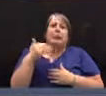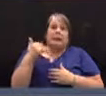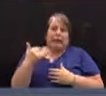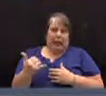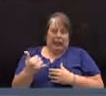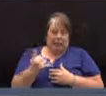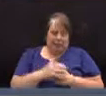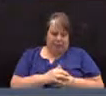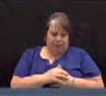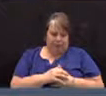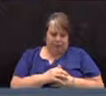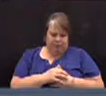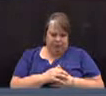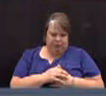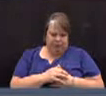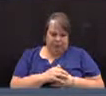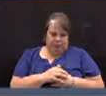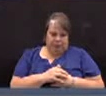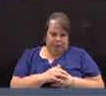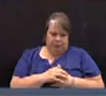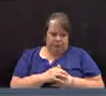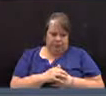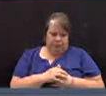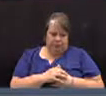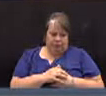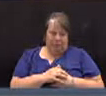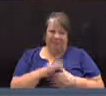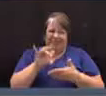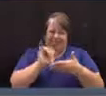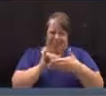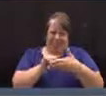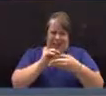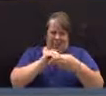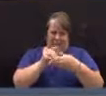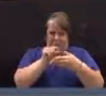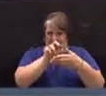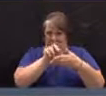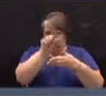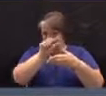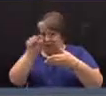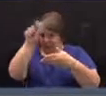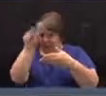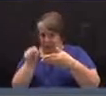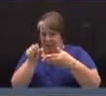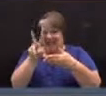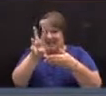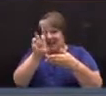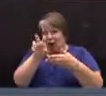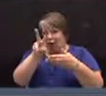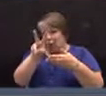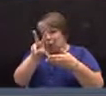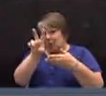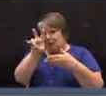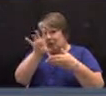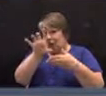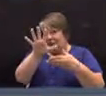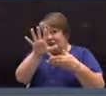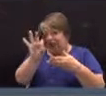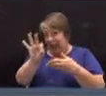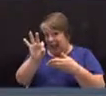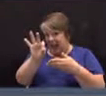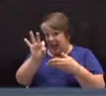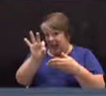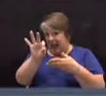Now, there is a column of numbers just above and to the right of that which totals $602,759.